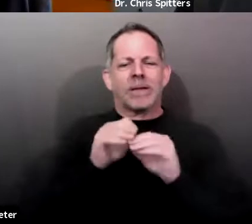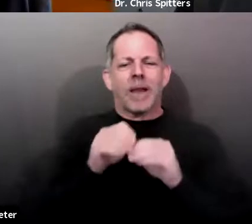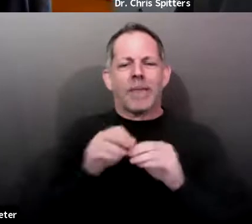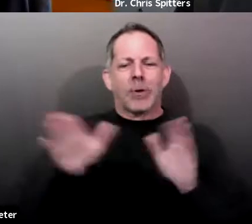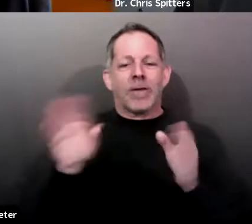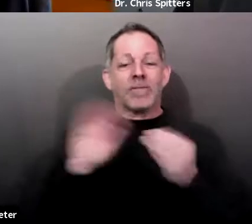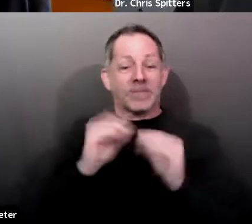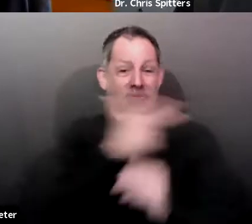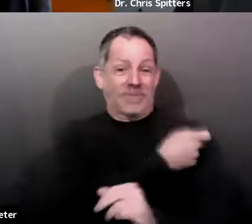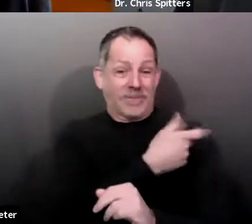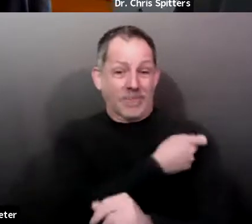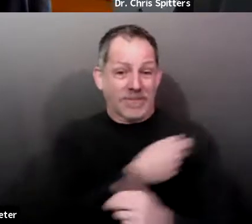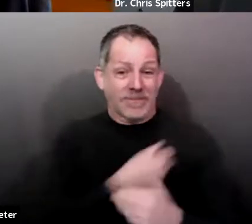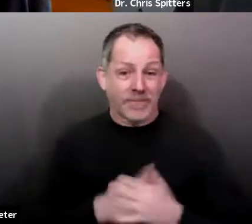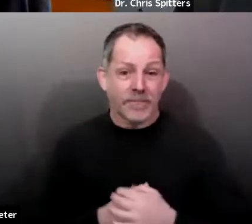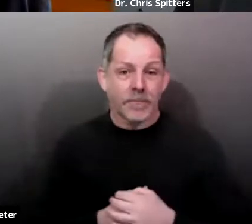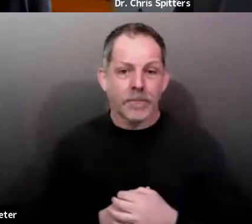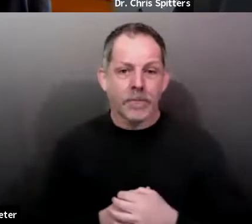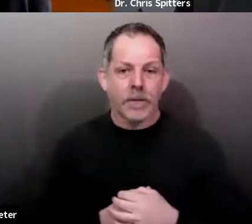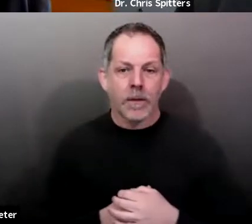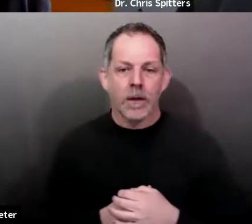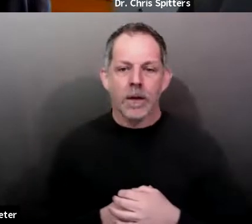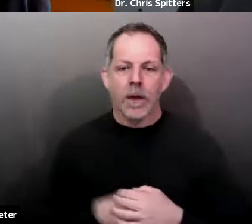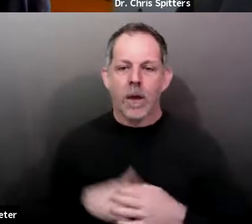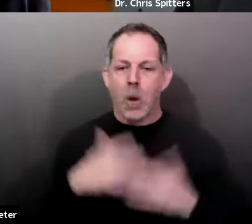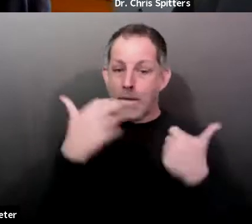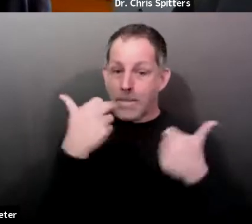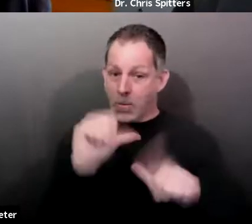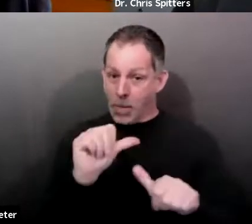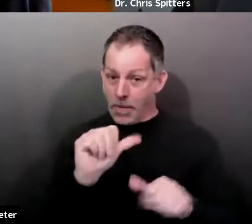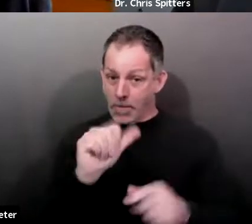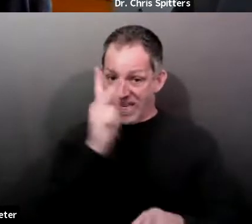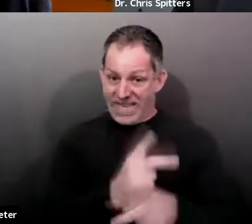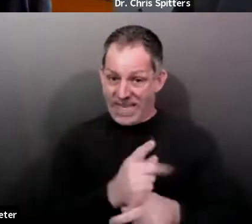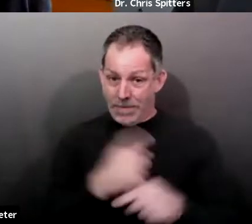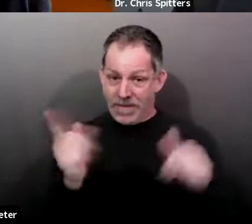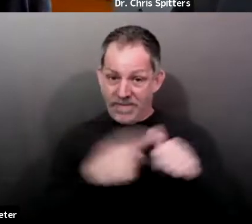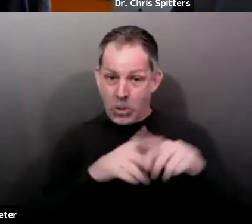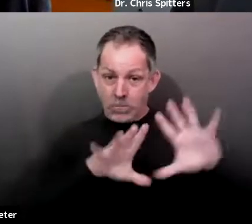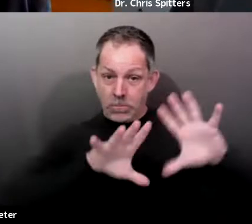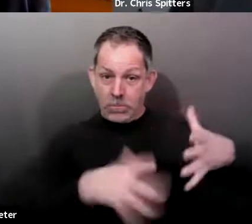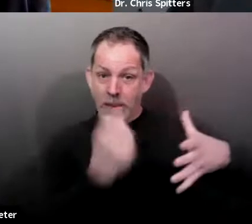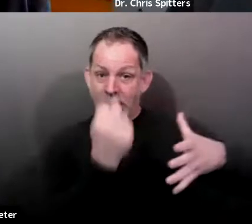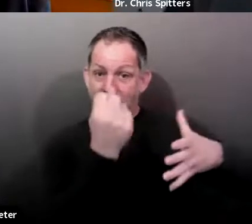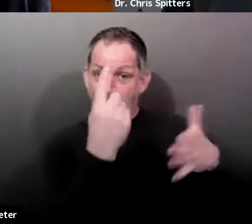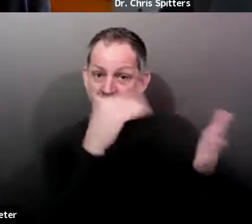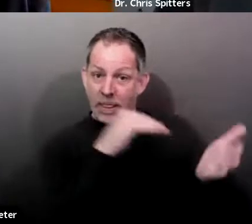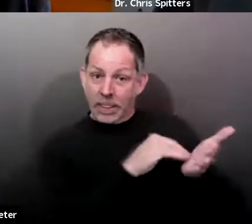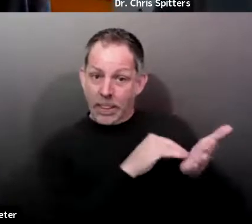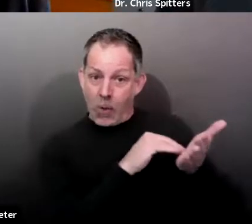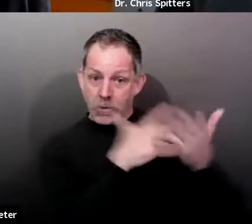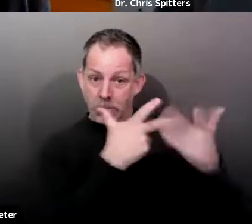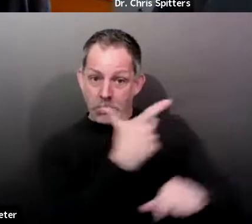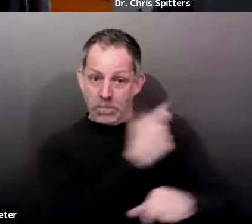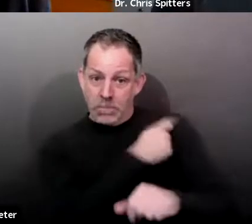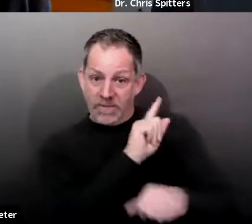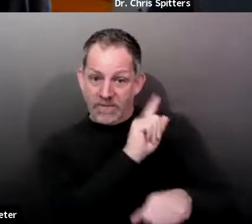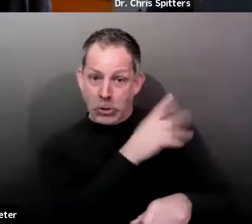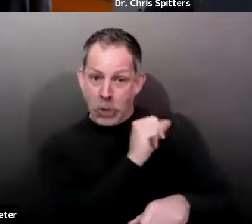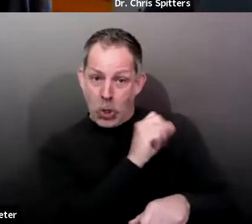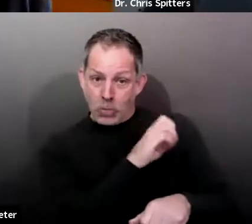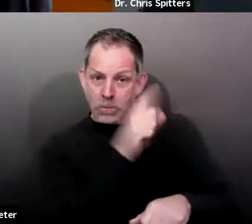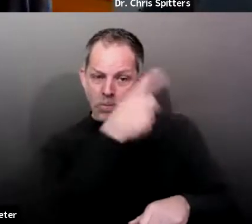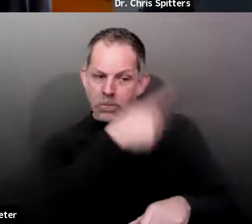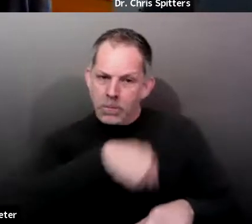let's keep this 11,000 first dose number in mind as I share some information with you about eligibility expansions